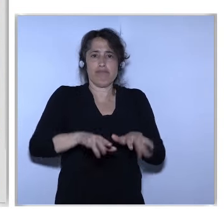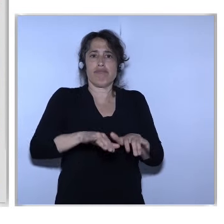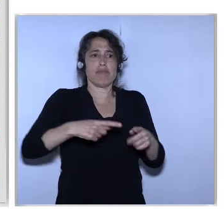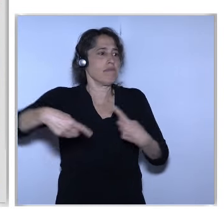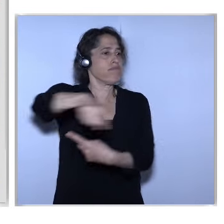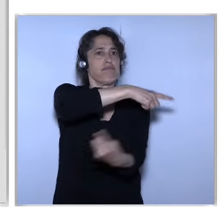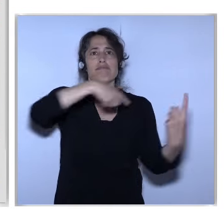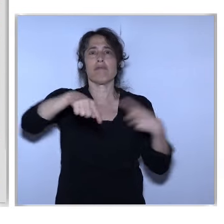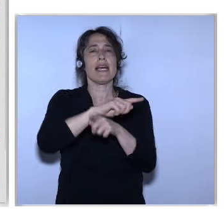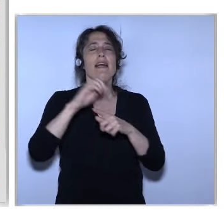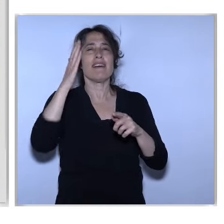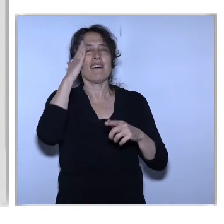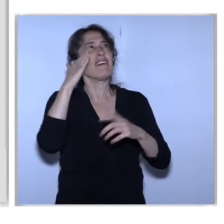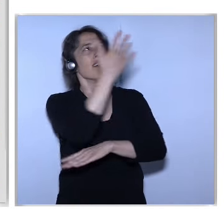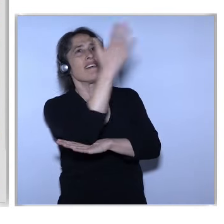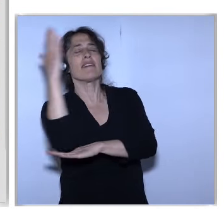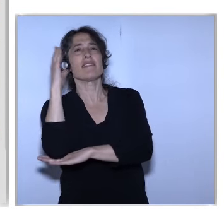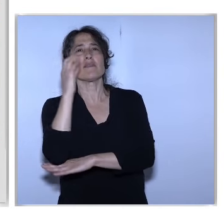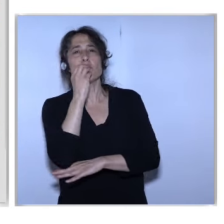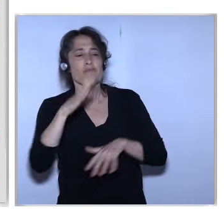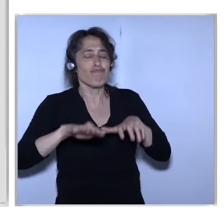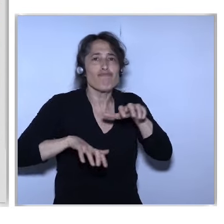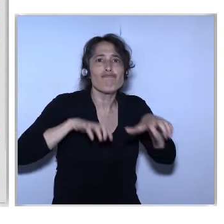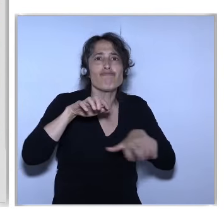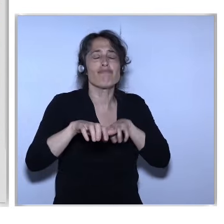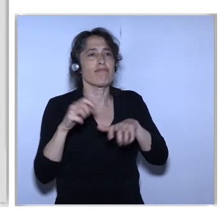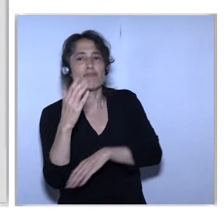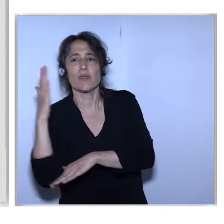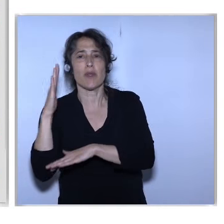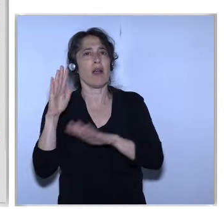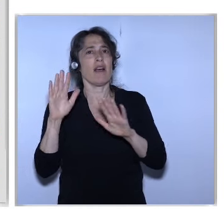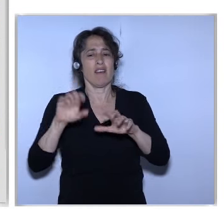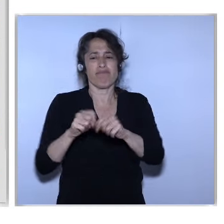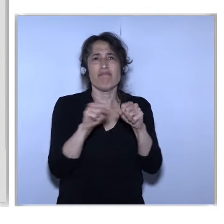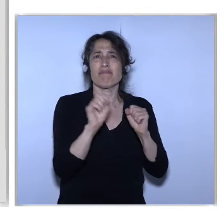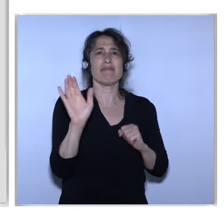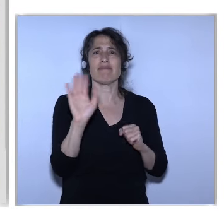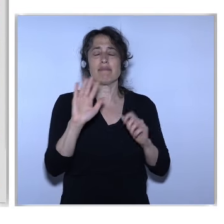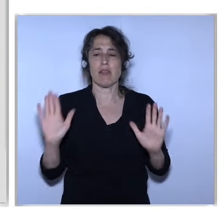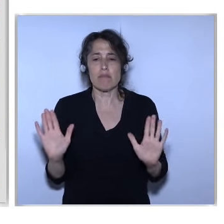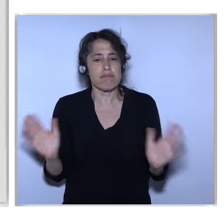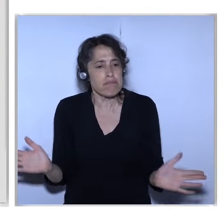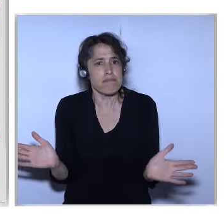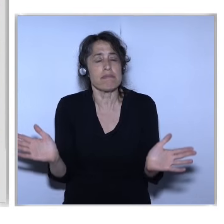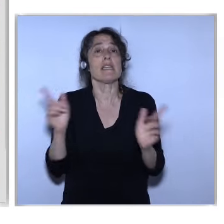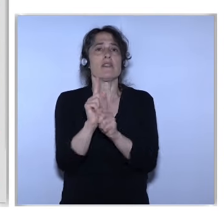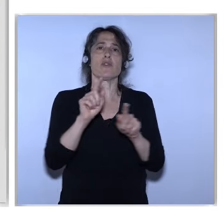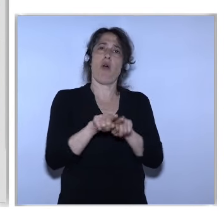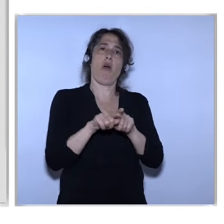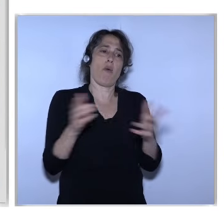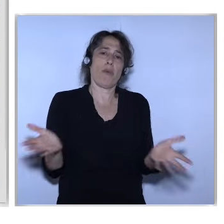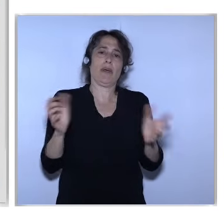Ecosystem Initiatives We Already Identified Several Of Those In Concrete Terms I I I I Was